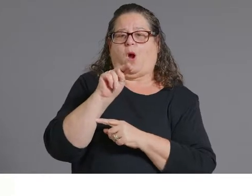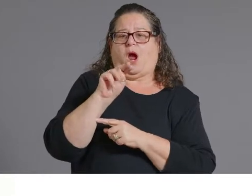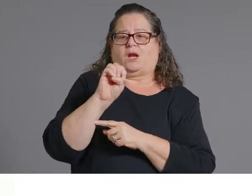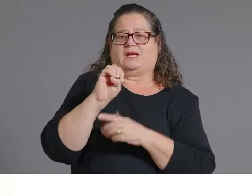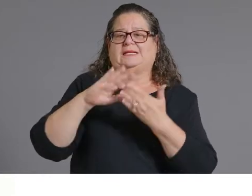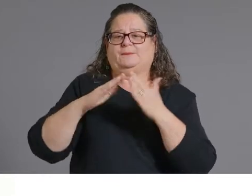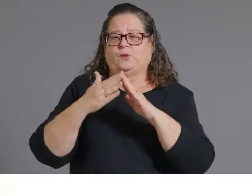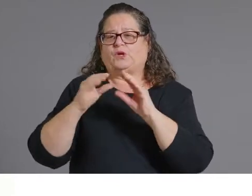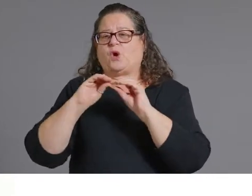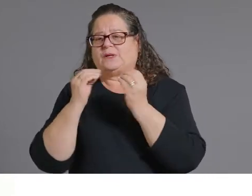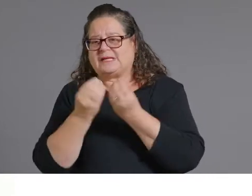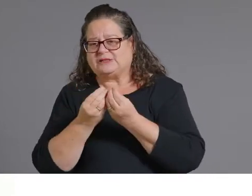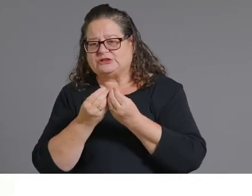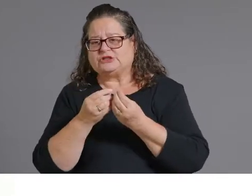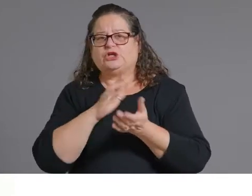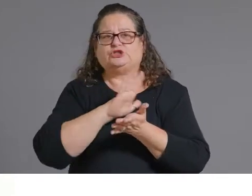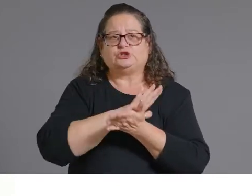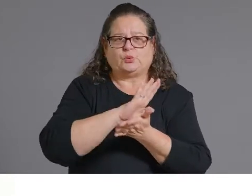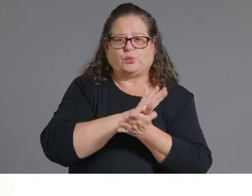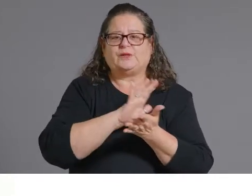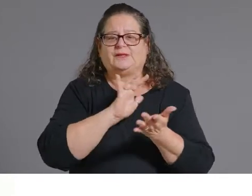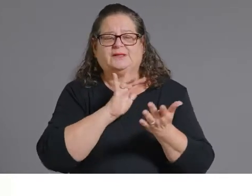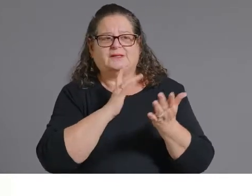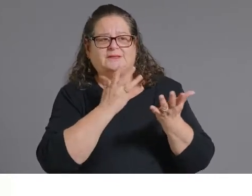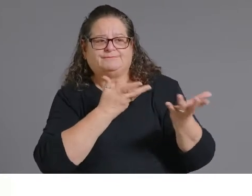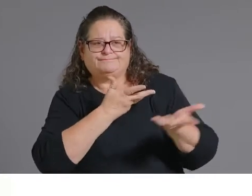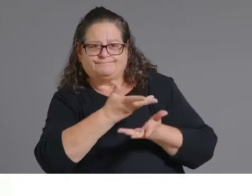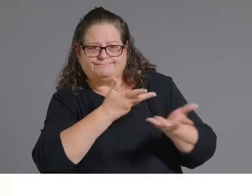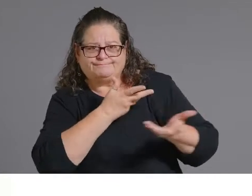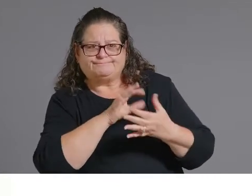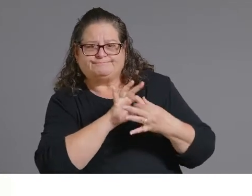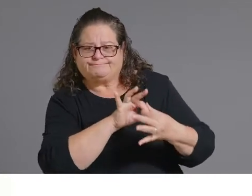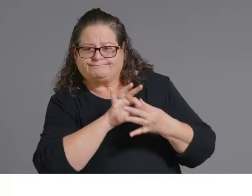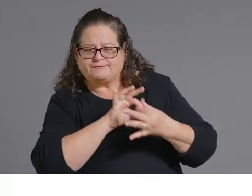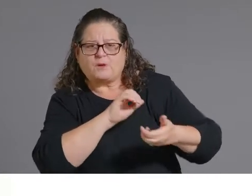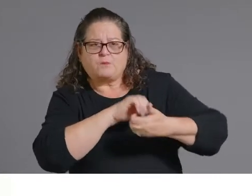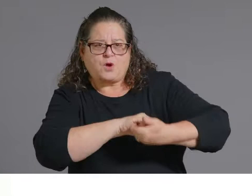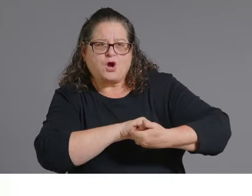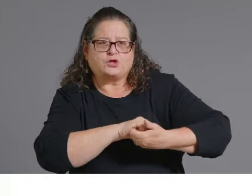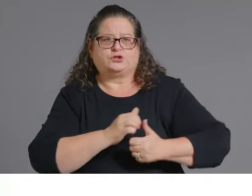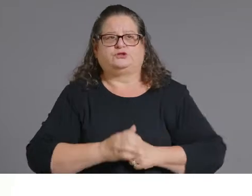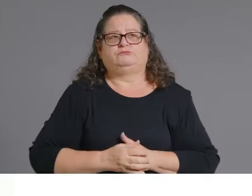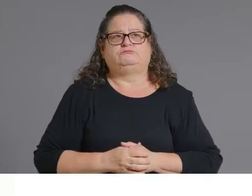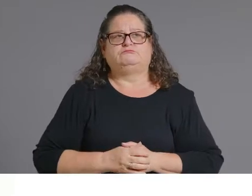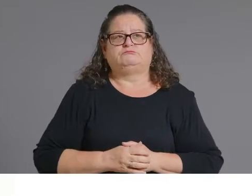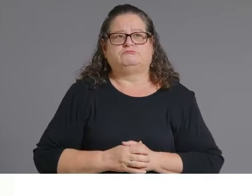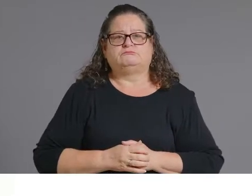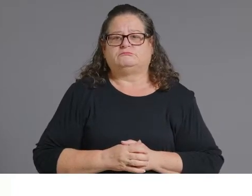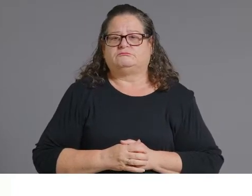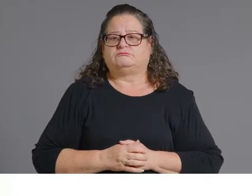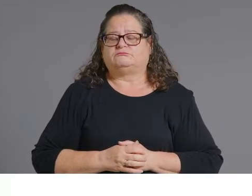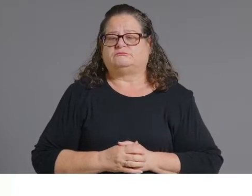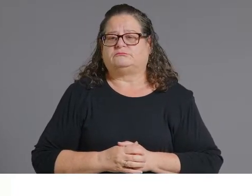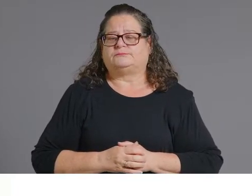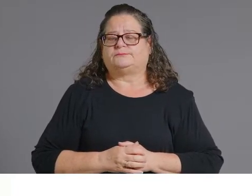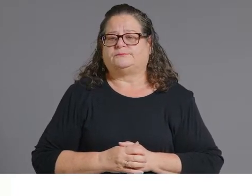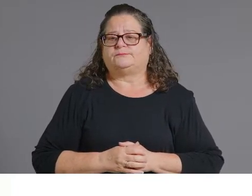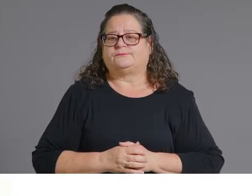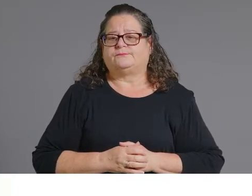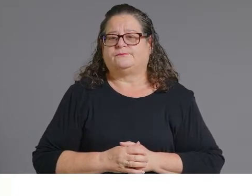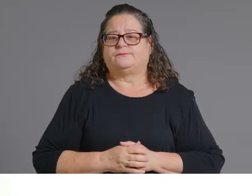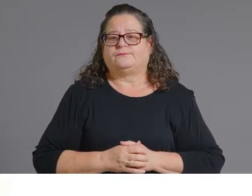comfortable about getting their their young ones vaccinated and again for our providers it is still currently uh